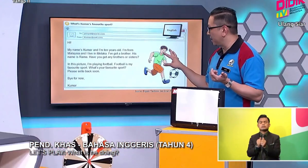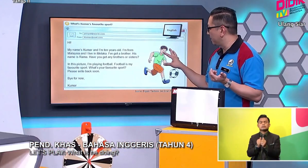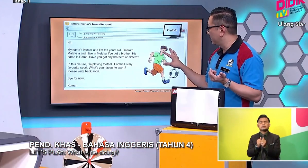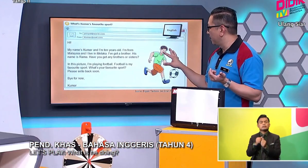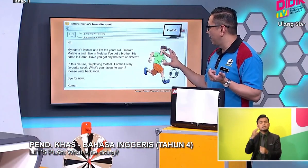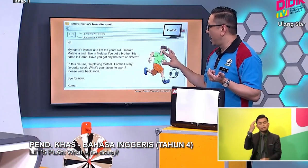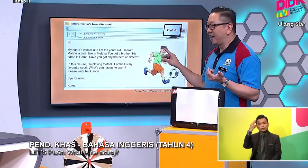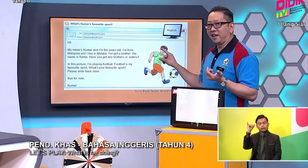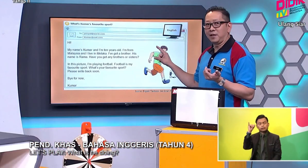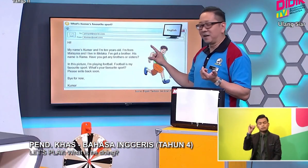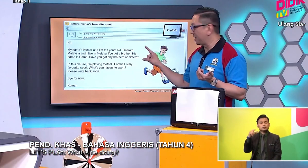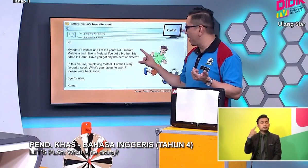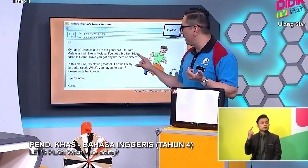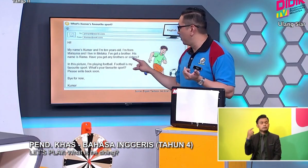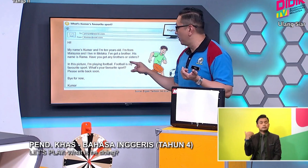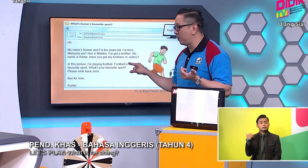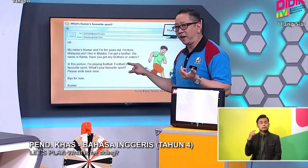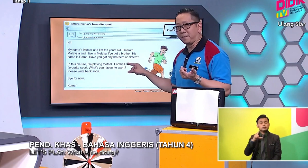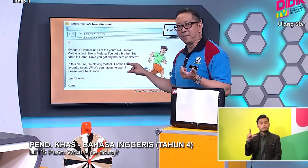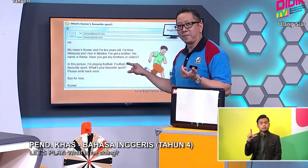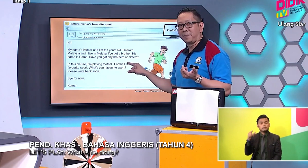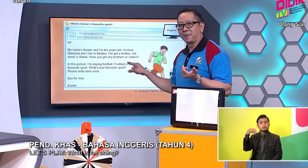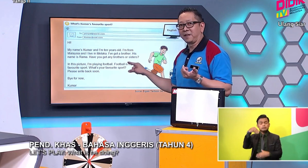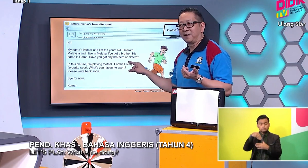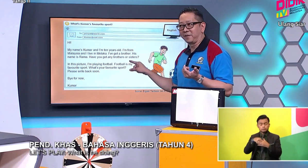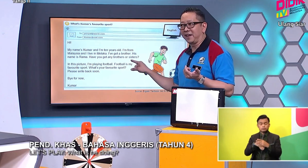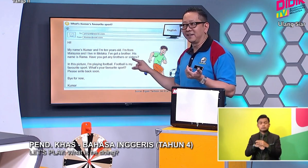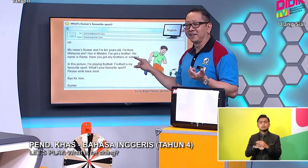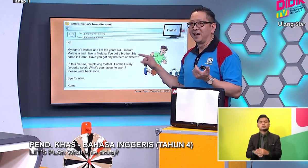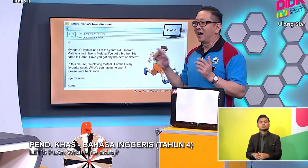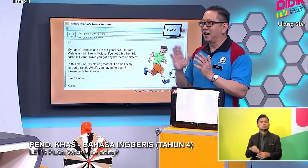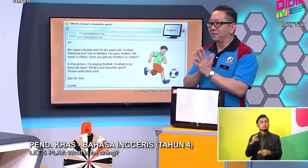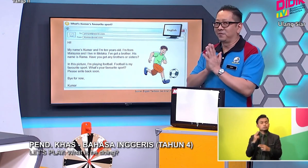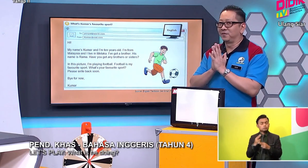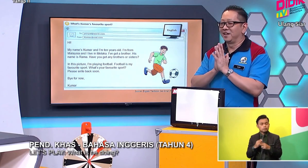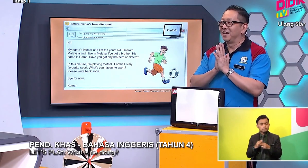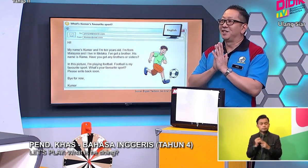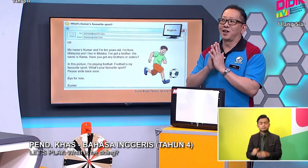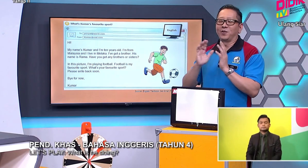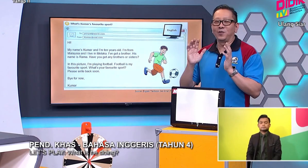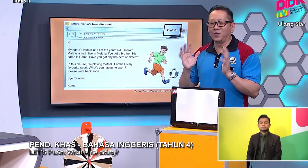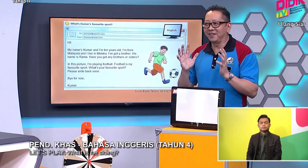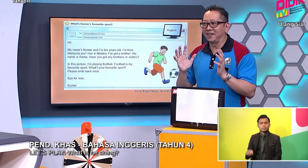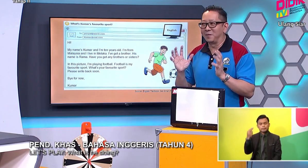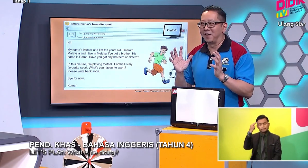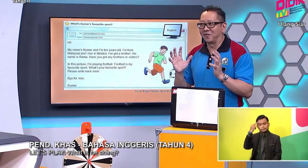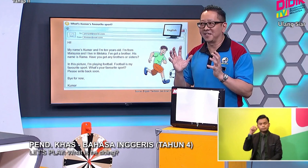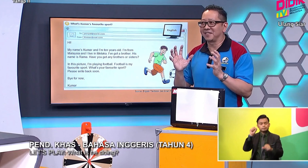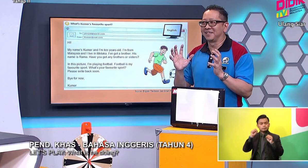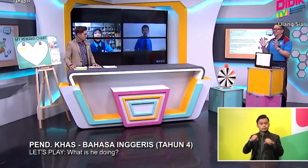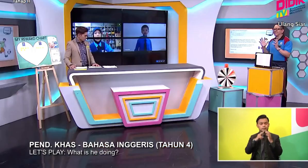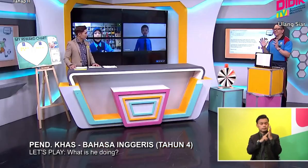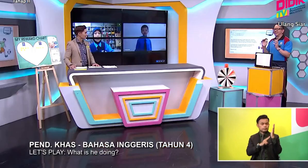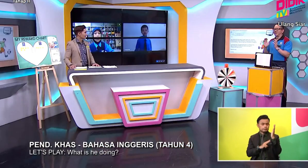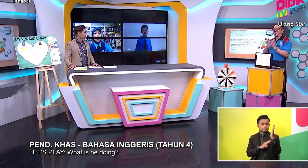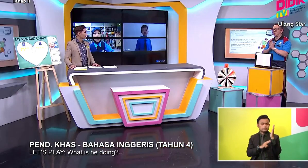the content And then It must ending With your name Alright Honey Yes Shall we read the e-mail first